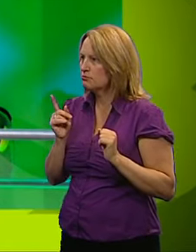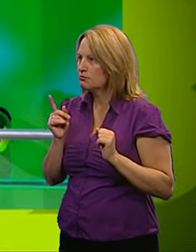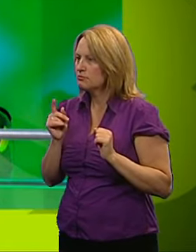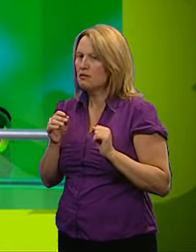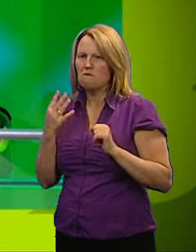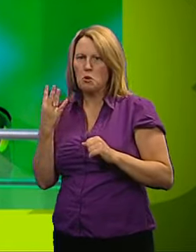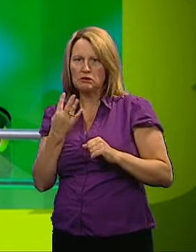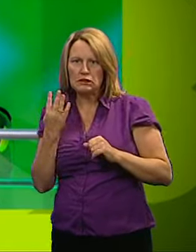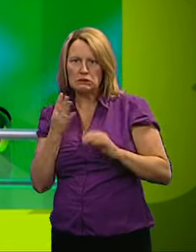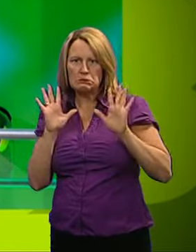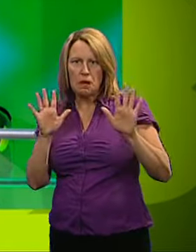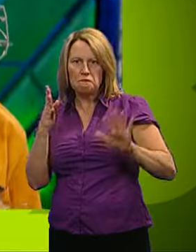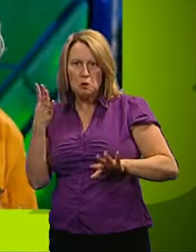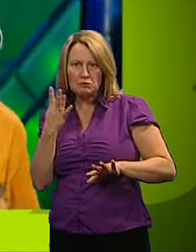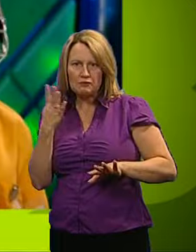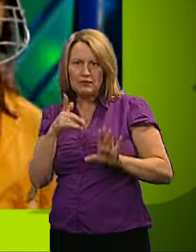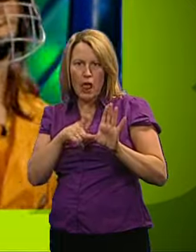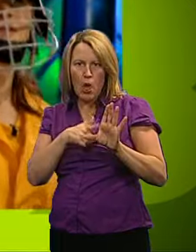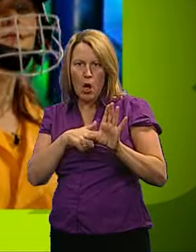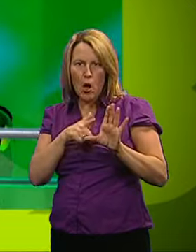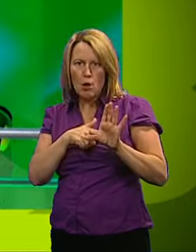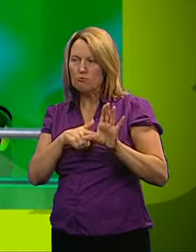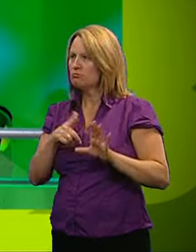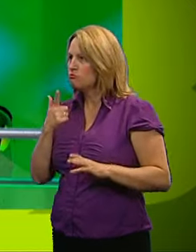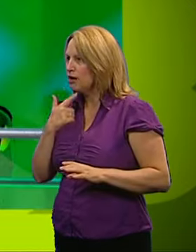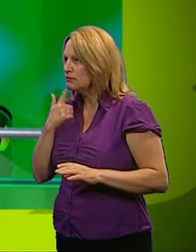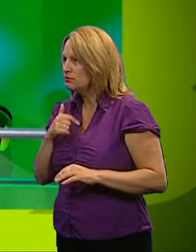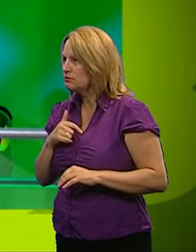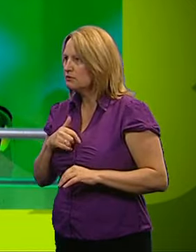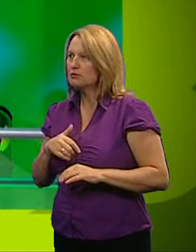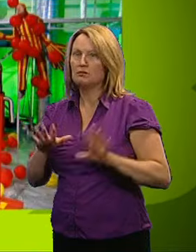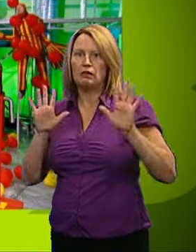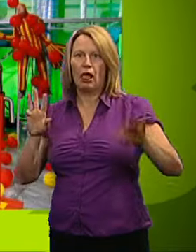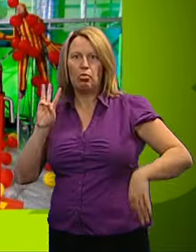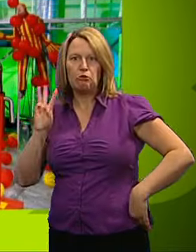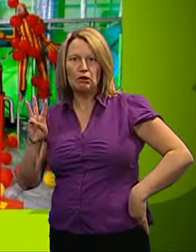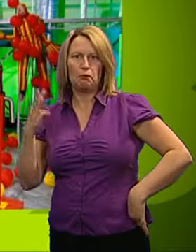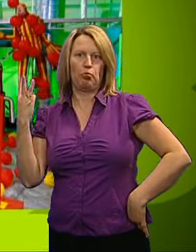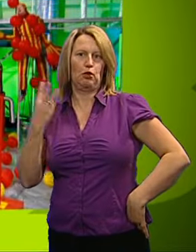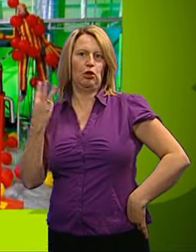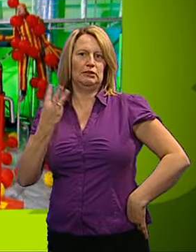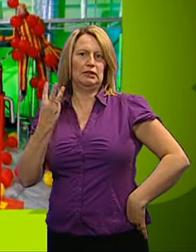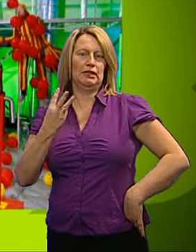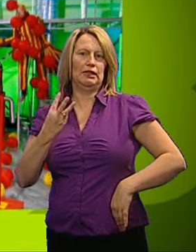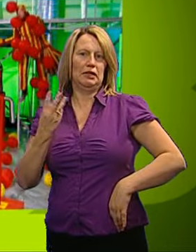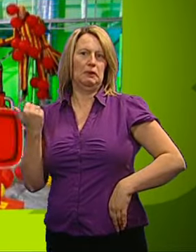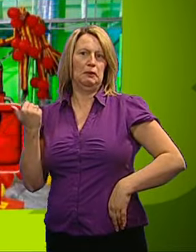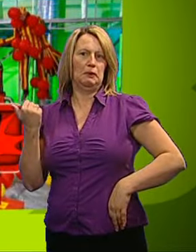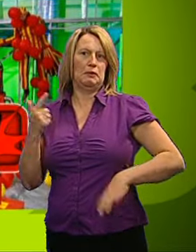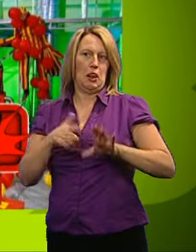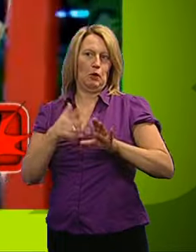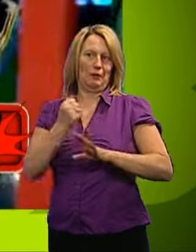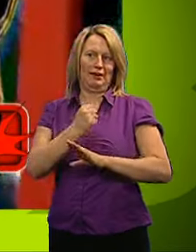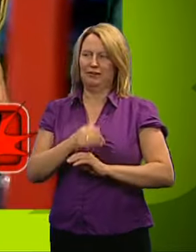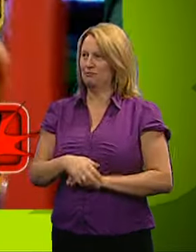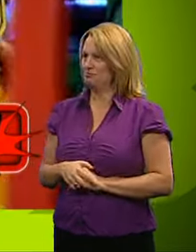10, 14. 14 for the yellows. the reds, what have we got? 10, 13. That means it's win for the yellows. we